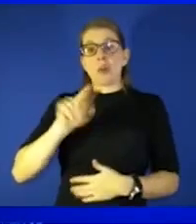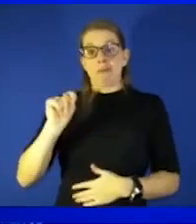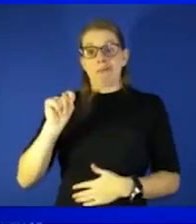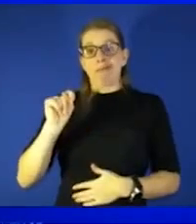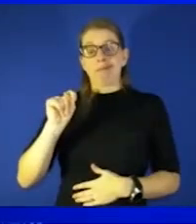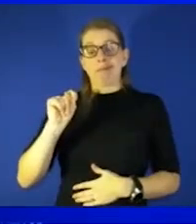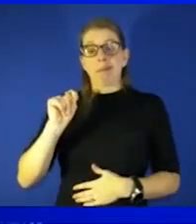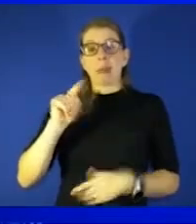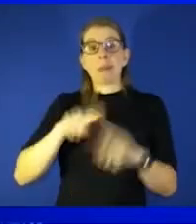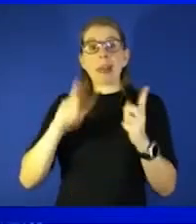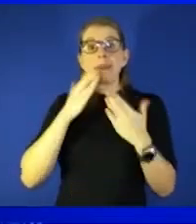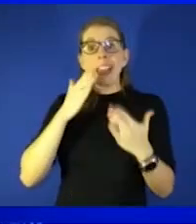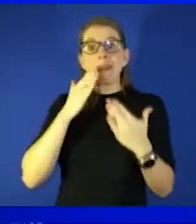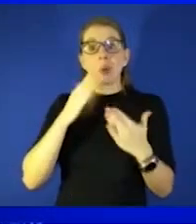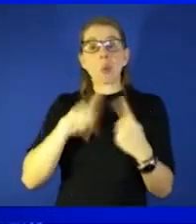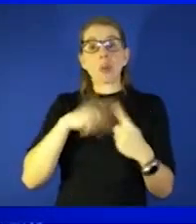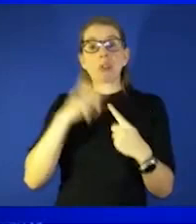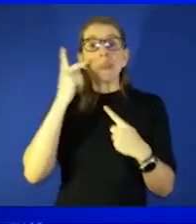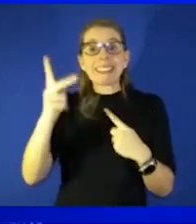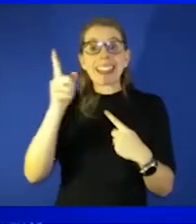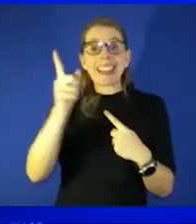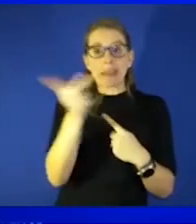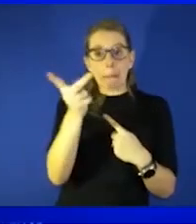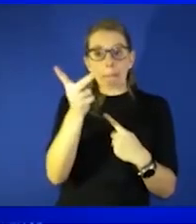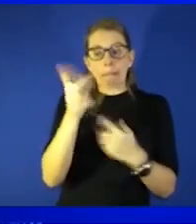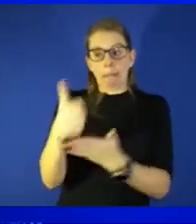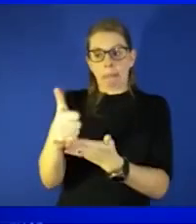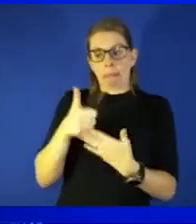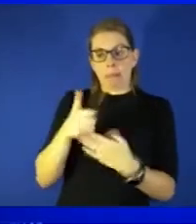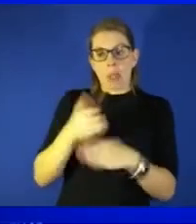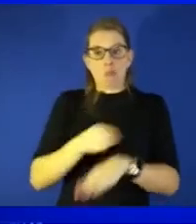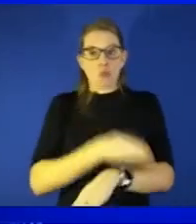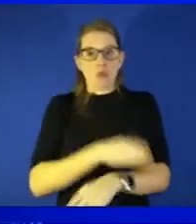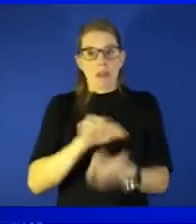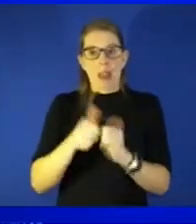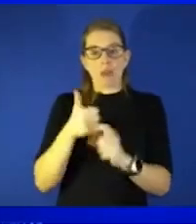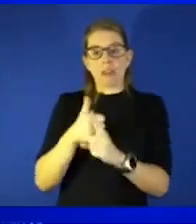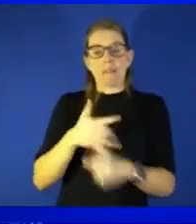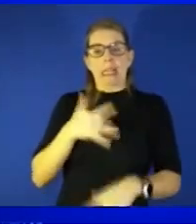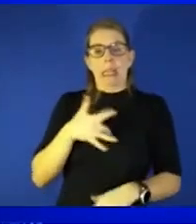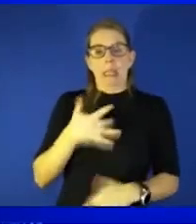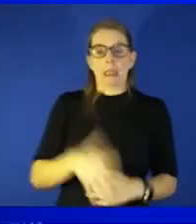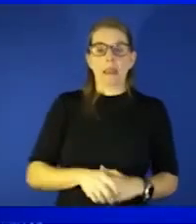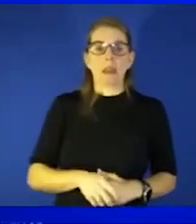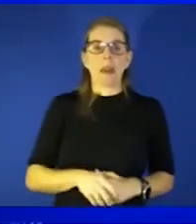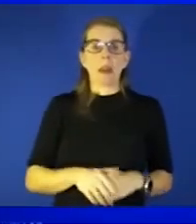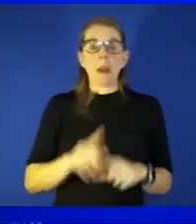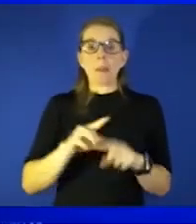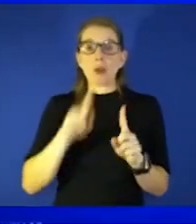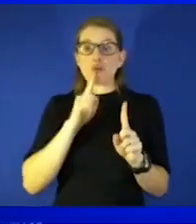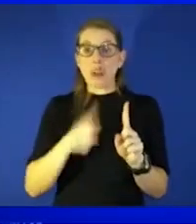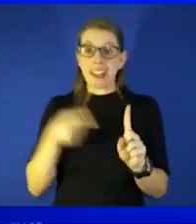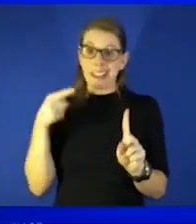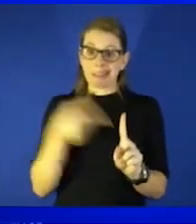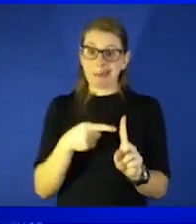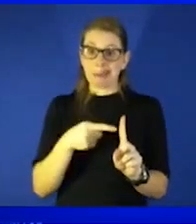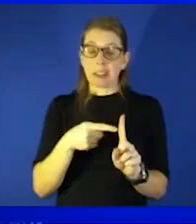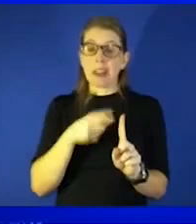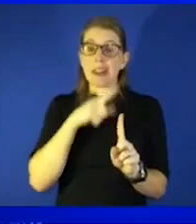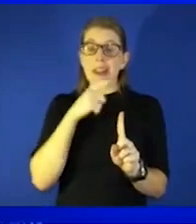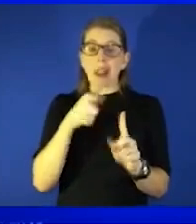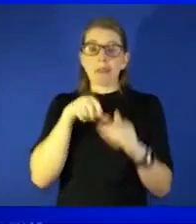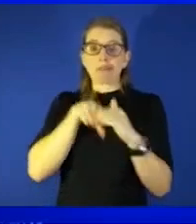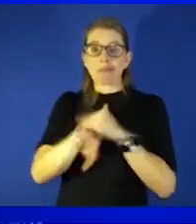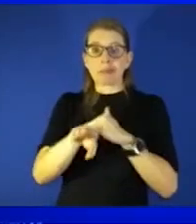you get to see them and they can help you and improve how you're feeling but the key is to not having to get here and not having to come here and i will kind of